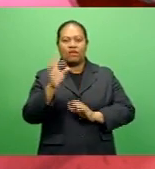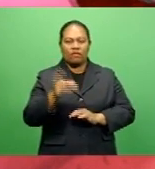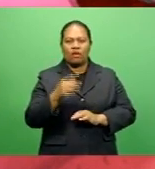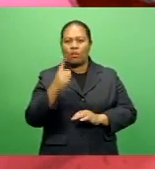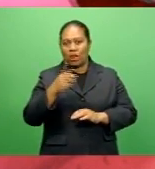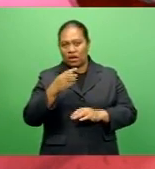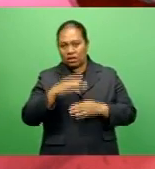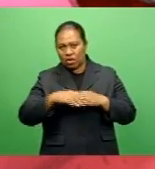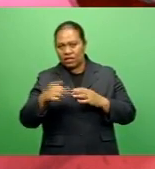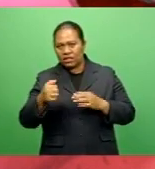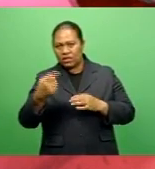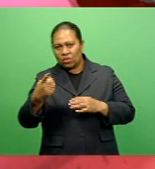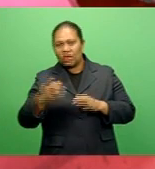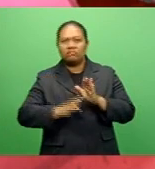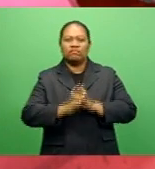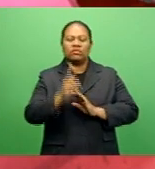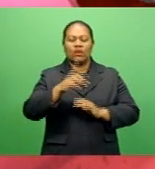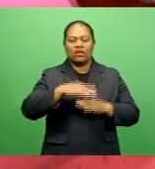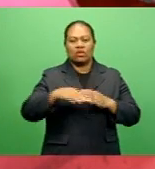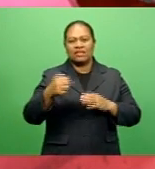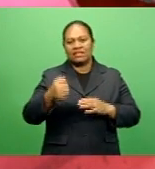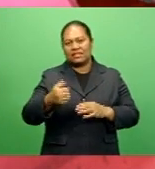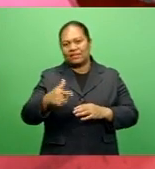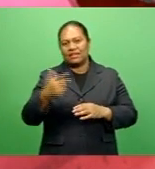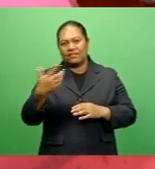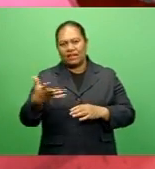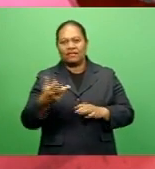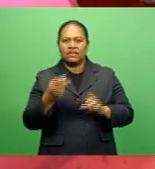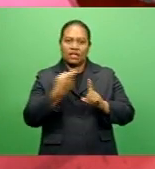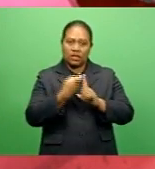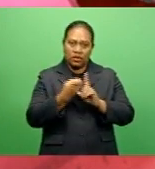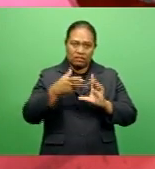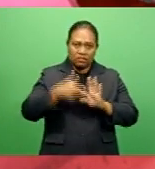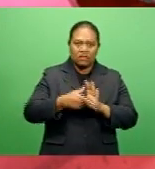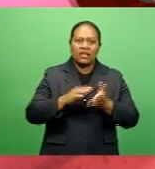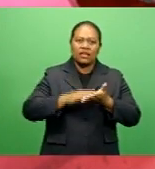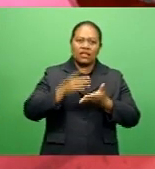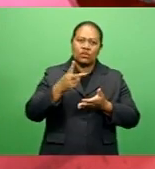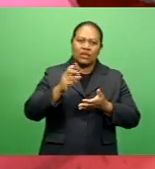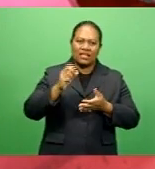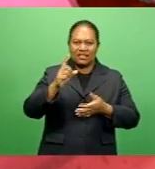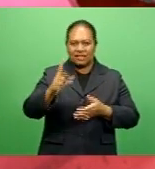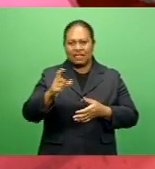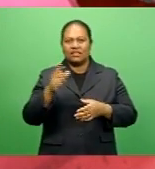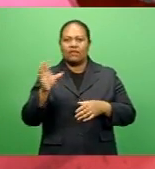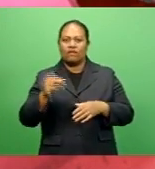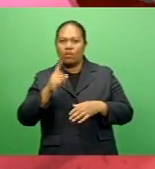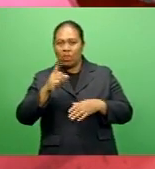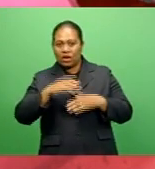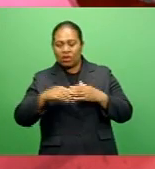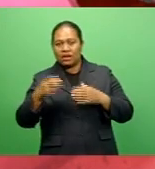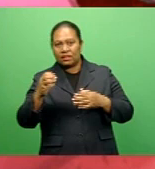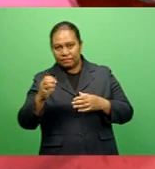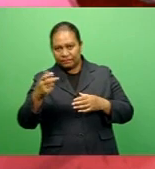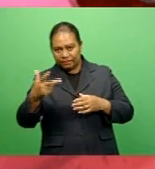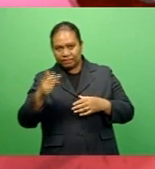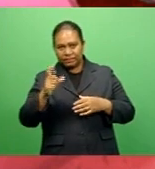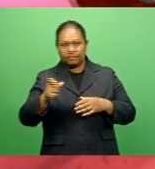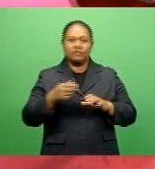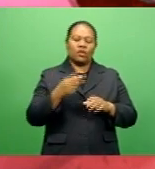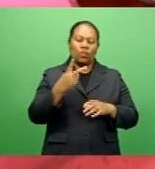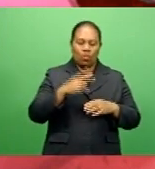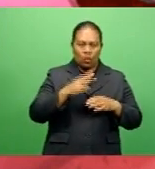.61 to $1.75 per liter. The price of kerosene will increase by $0.20, from $1.08 to $1.28,